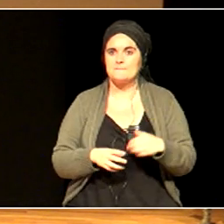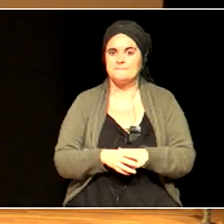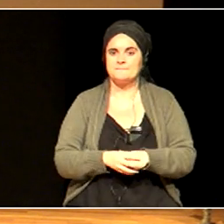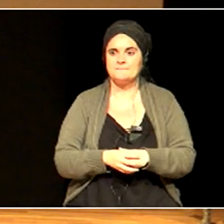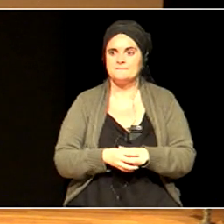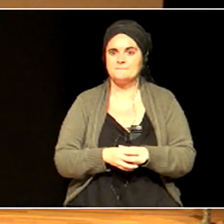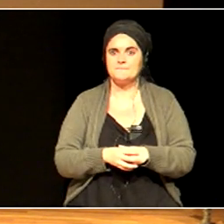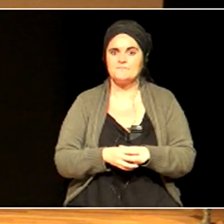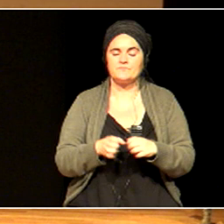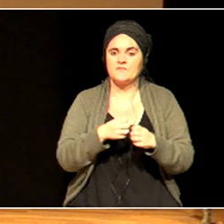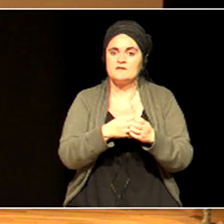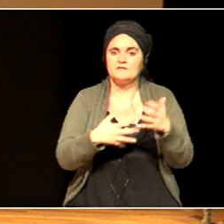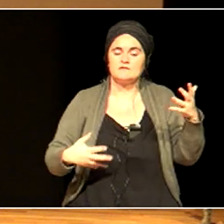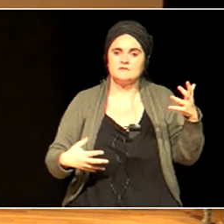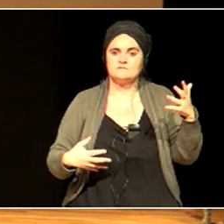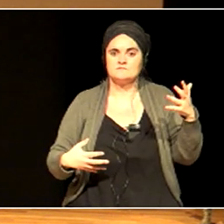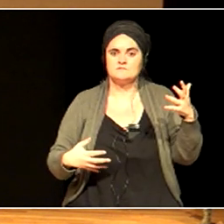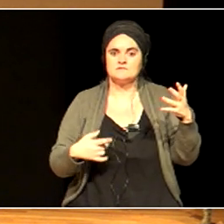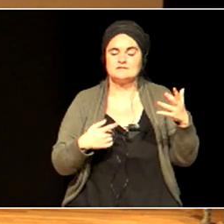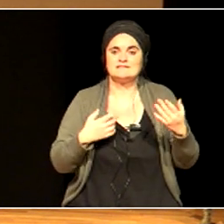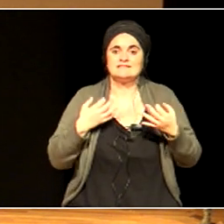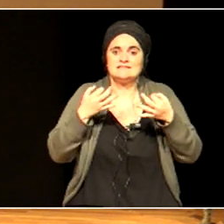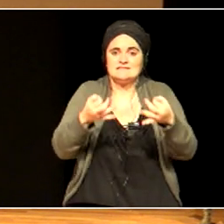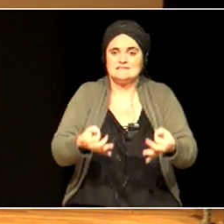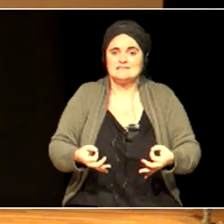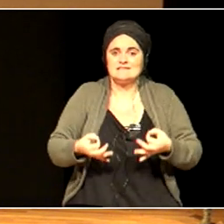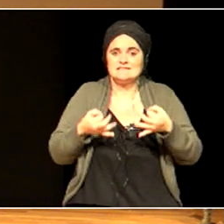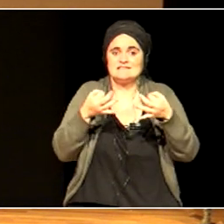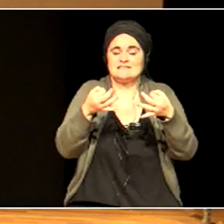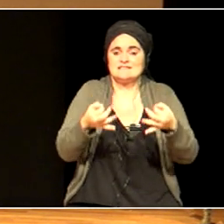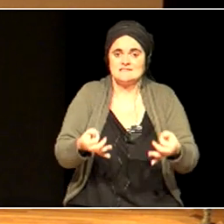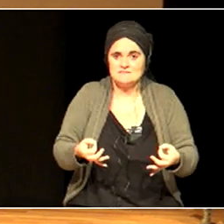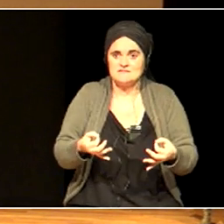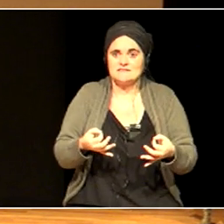becoming less inclusive and more excluding.